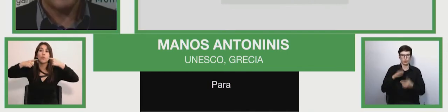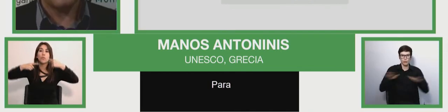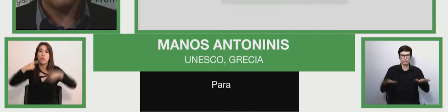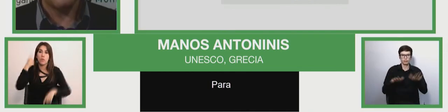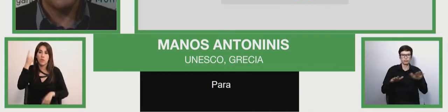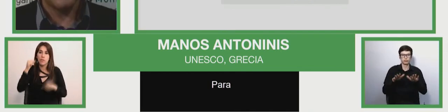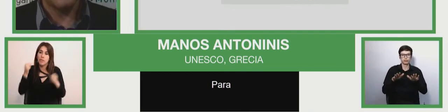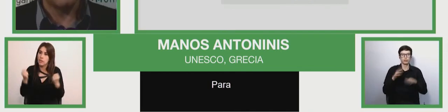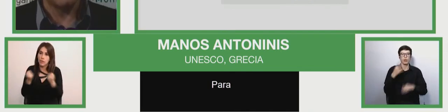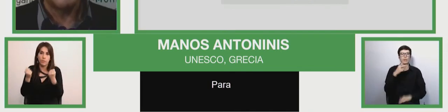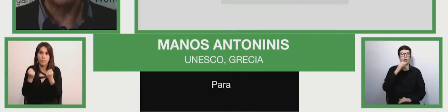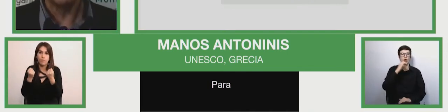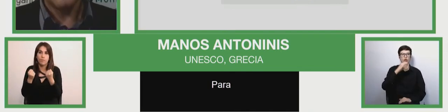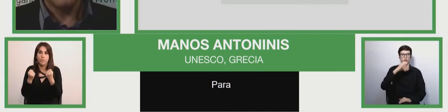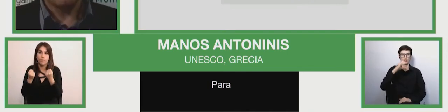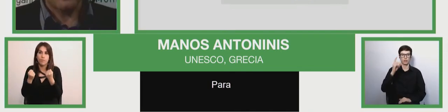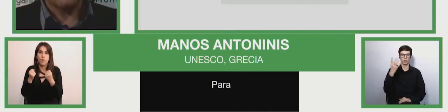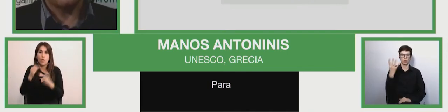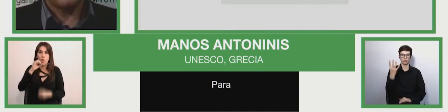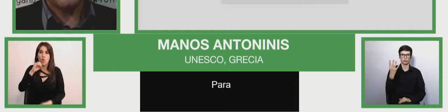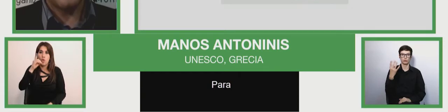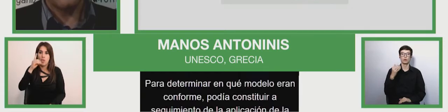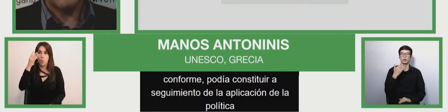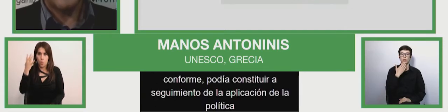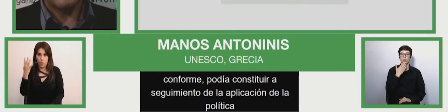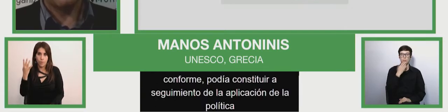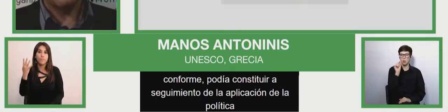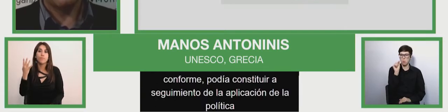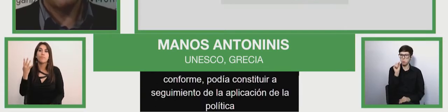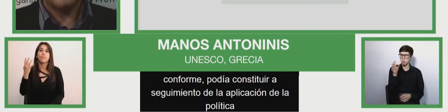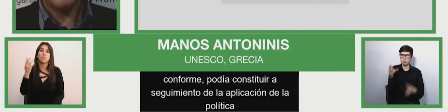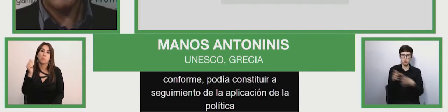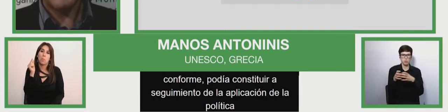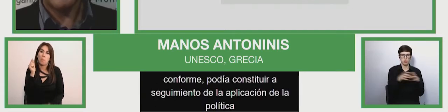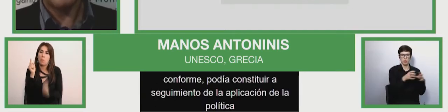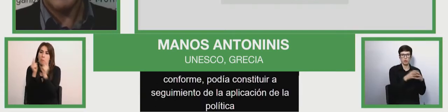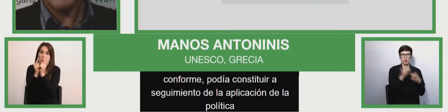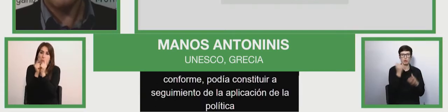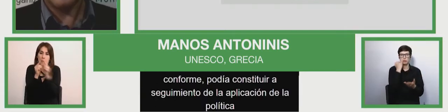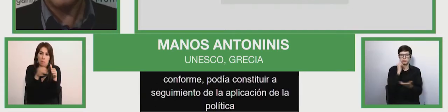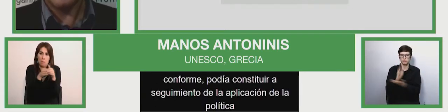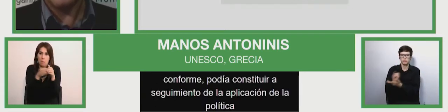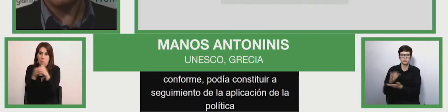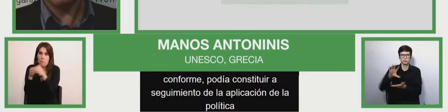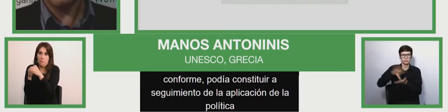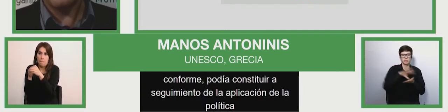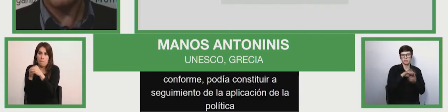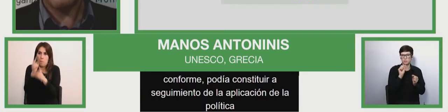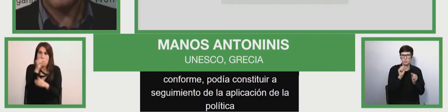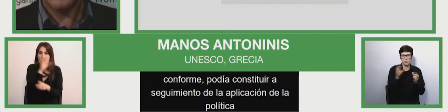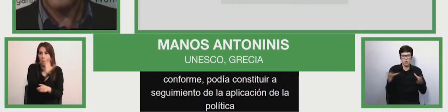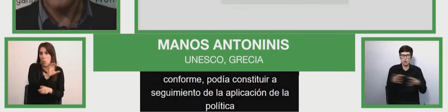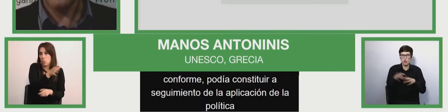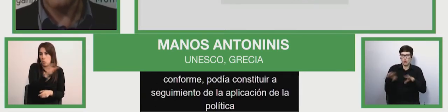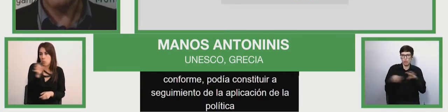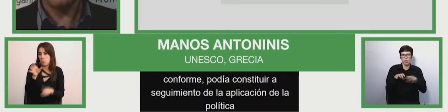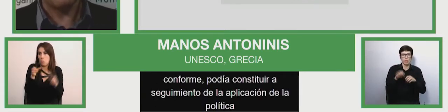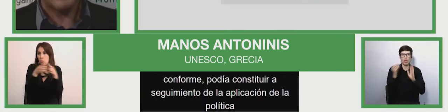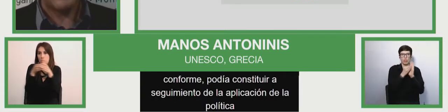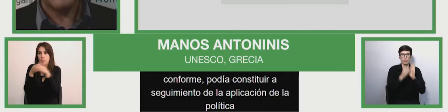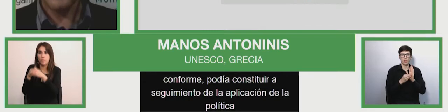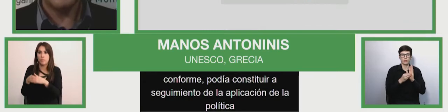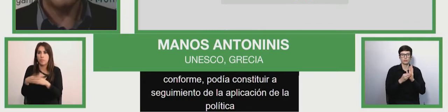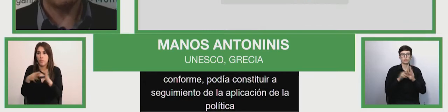However, this system recollect data was sufficiently detailed in relation to discapacity, all the programs or results,